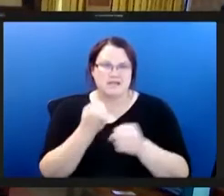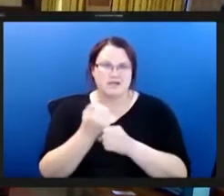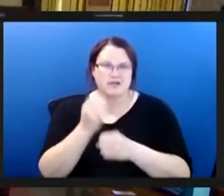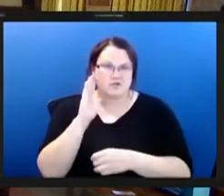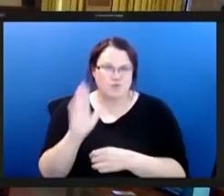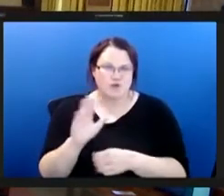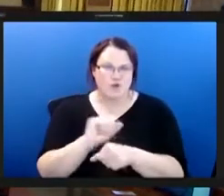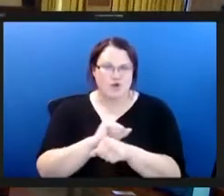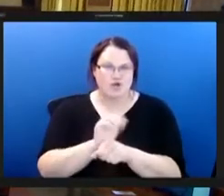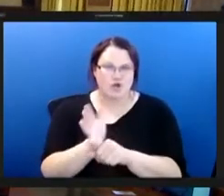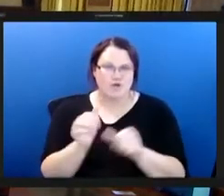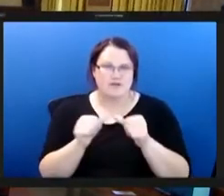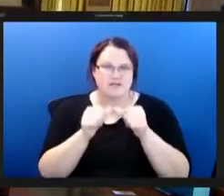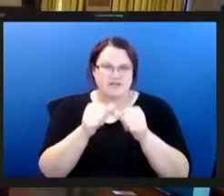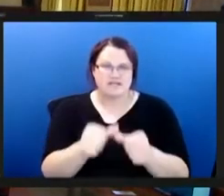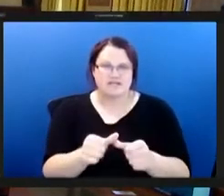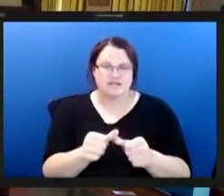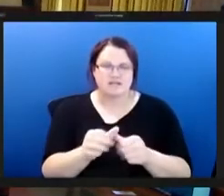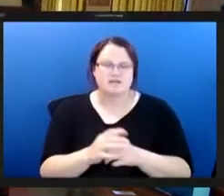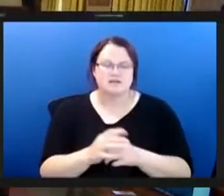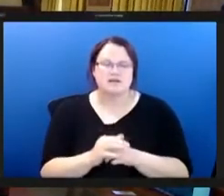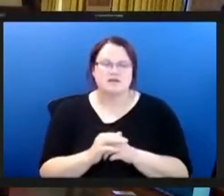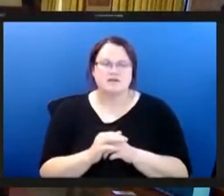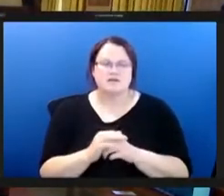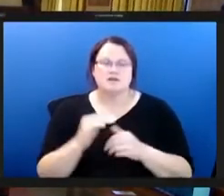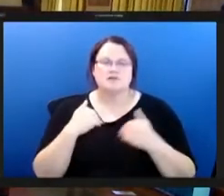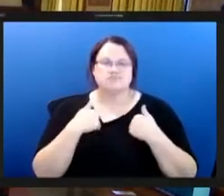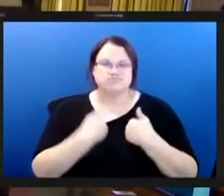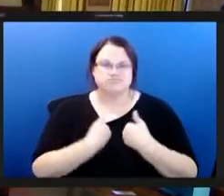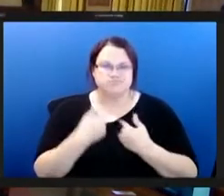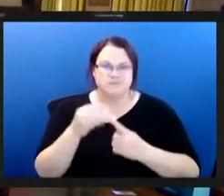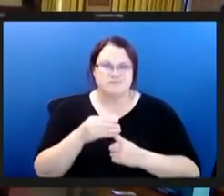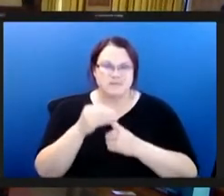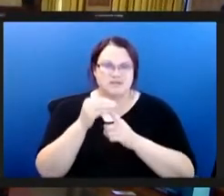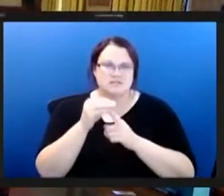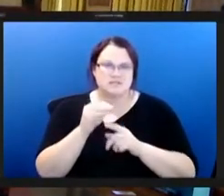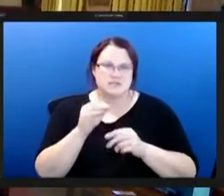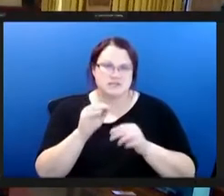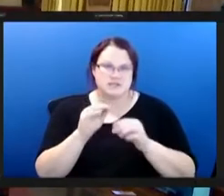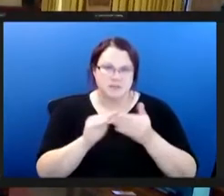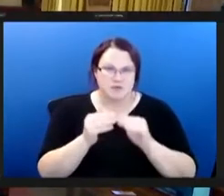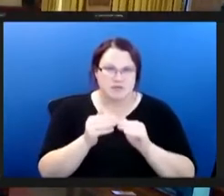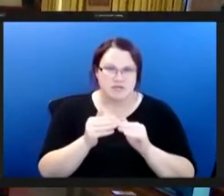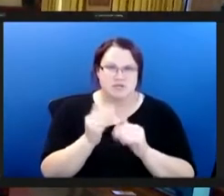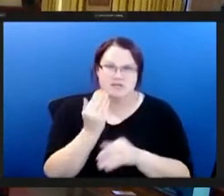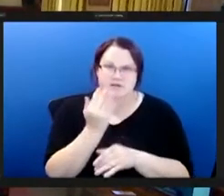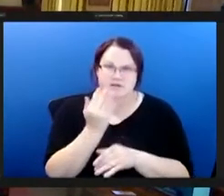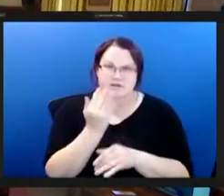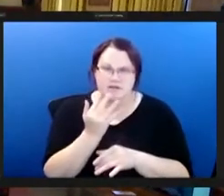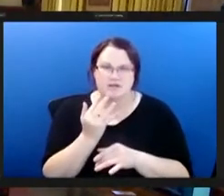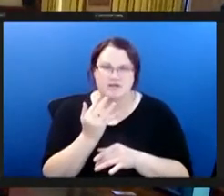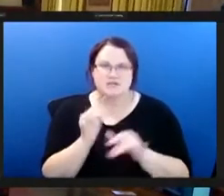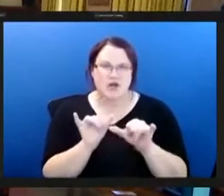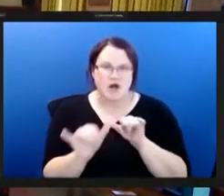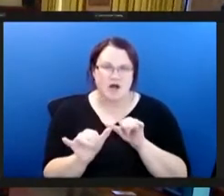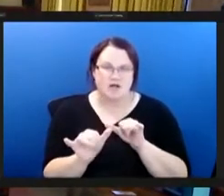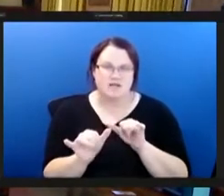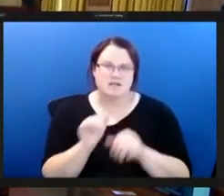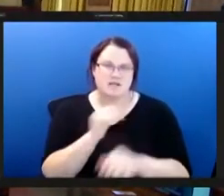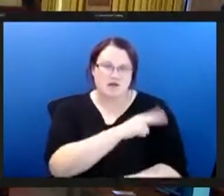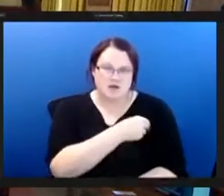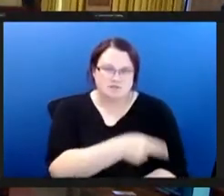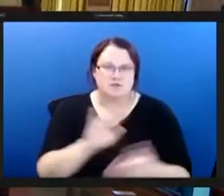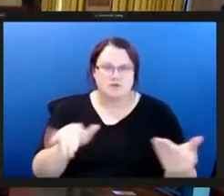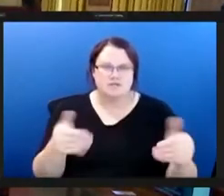continues to take a significant toll especially in communities of color not only because of hospitalizations and deaths but also as